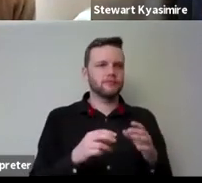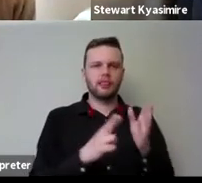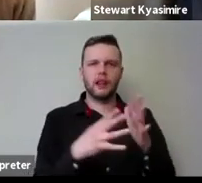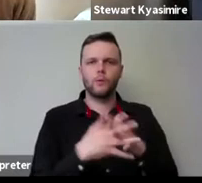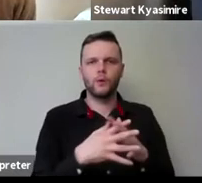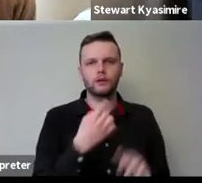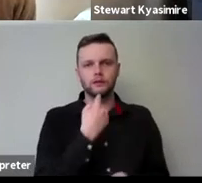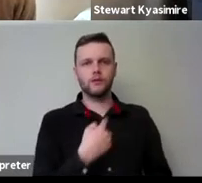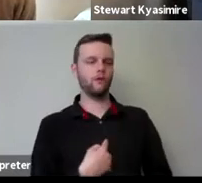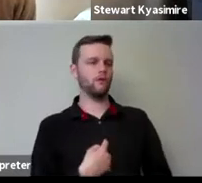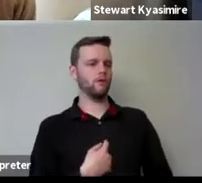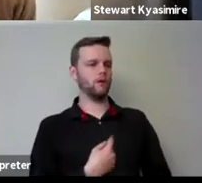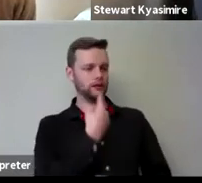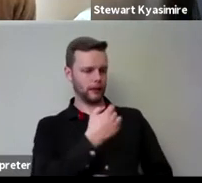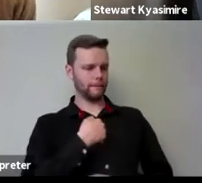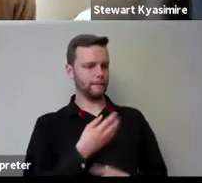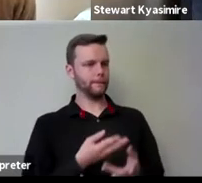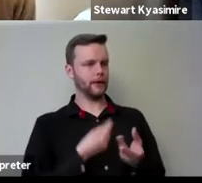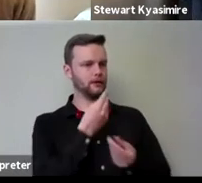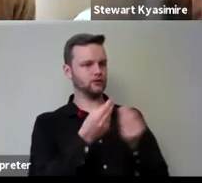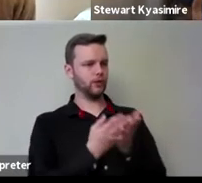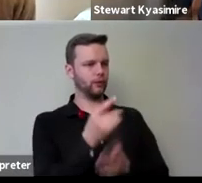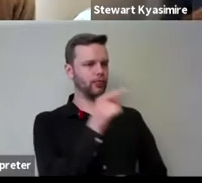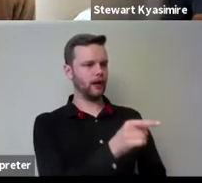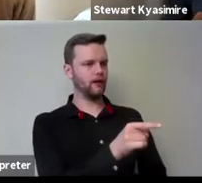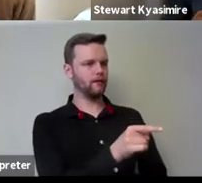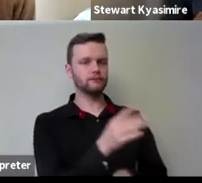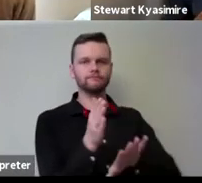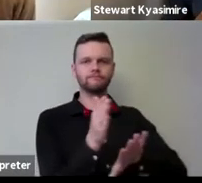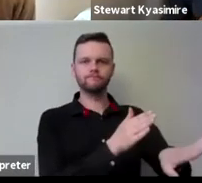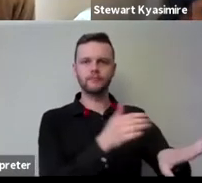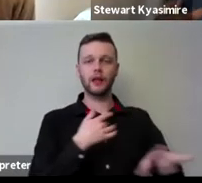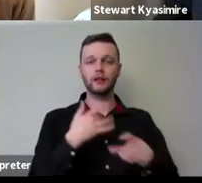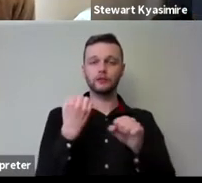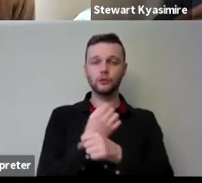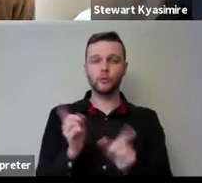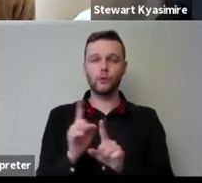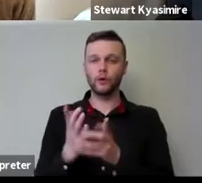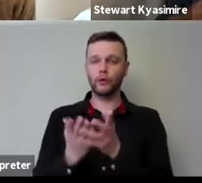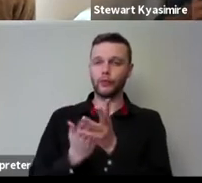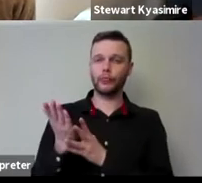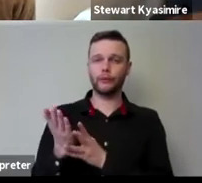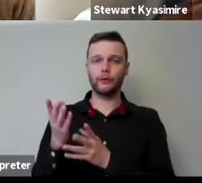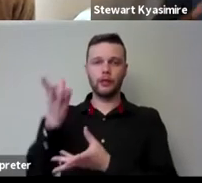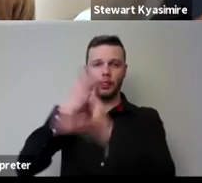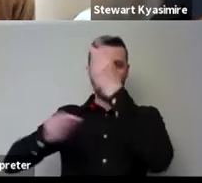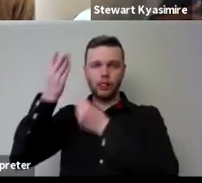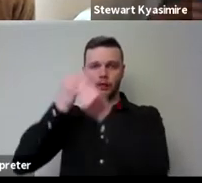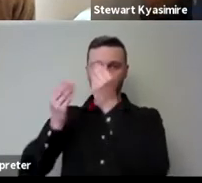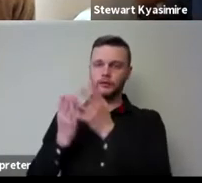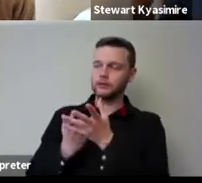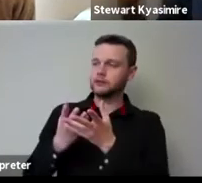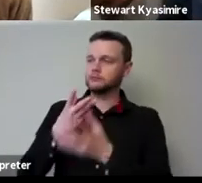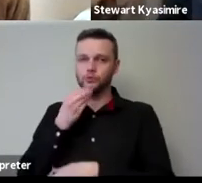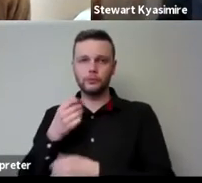i could tell my story through networks what i will do is i will go on youtube i will learn during that time i'll learn and i'll